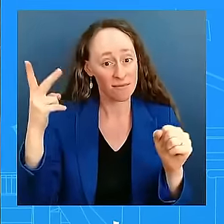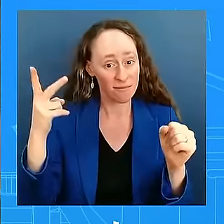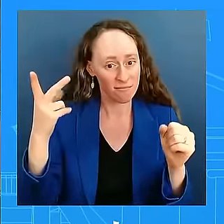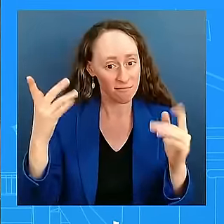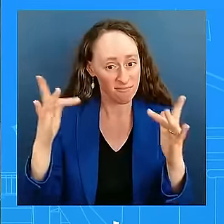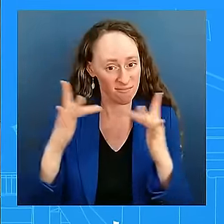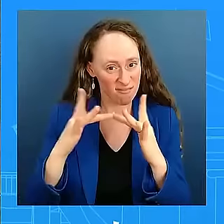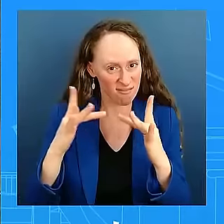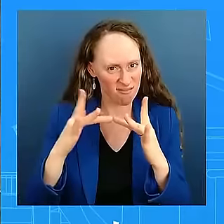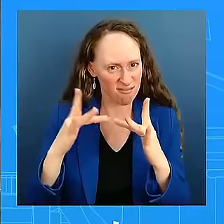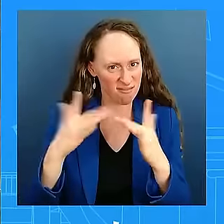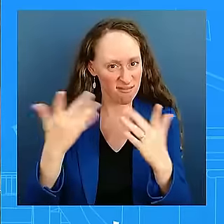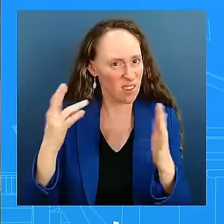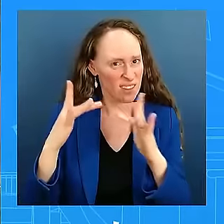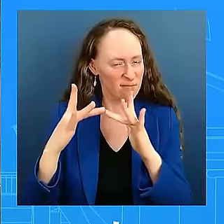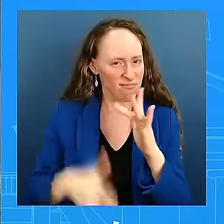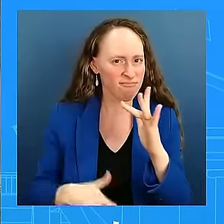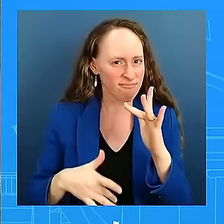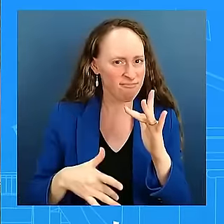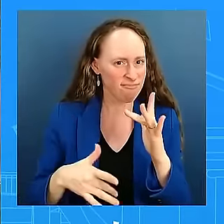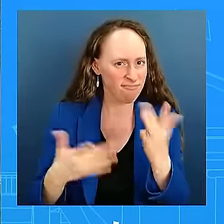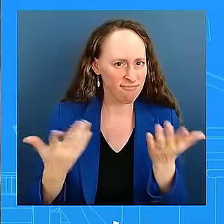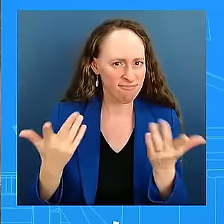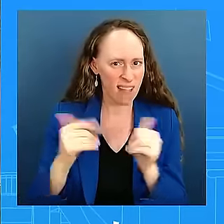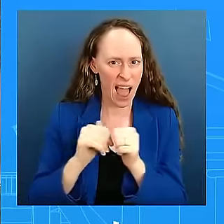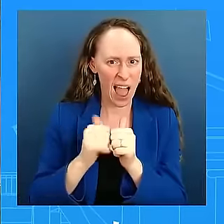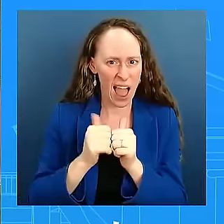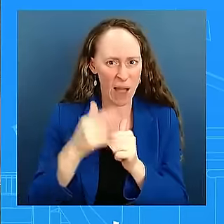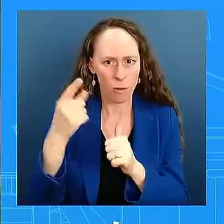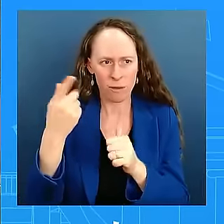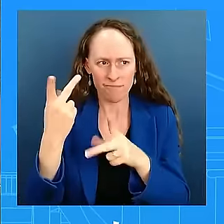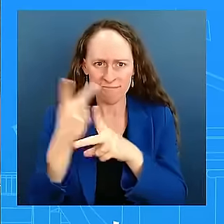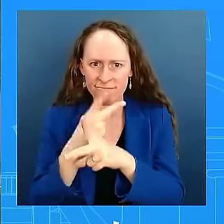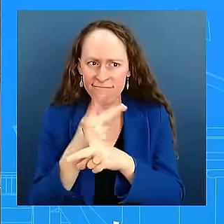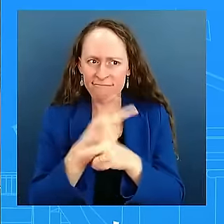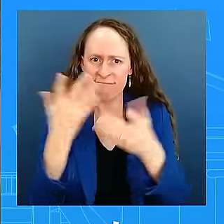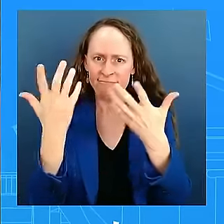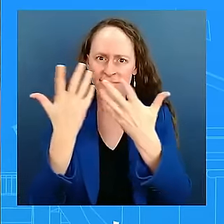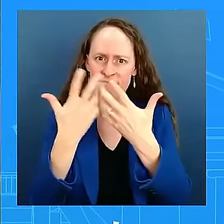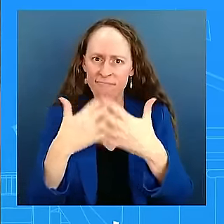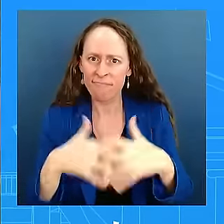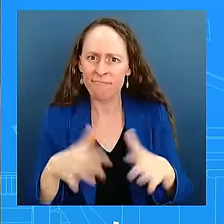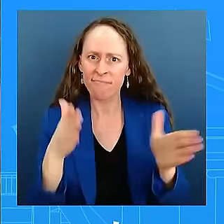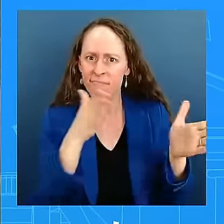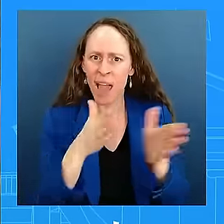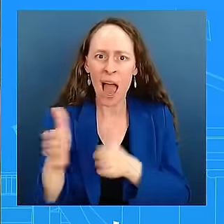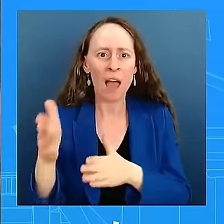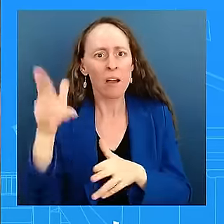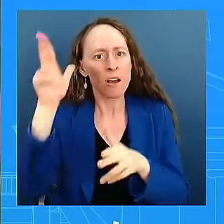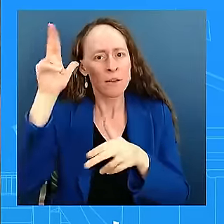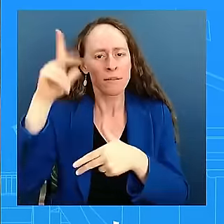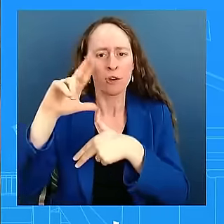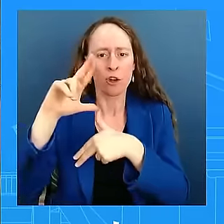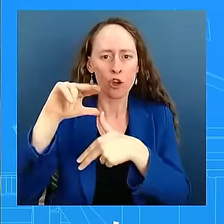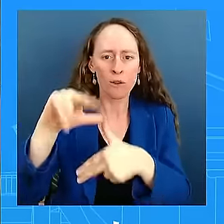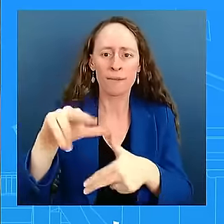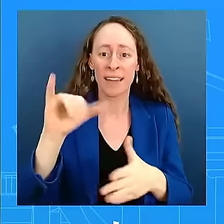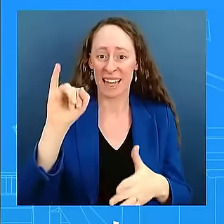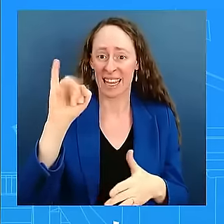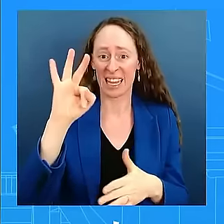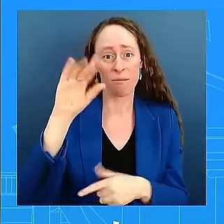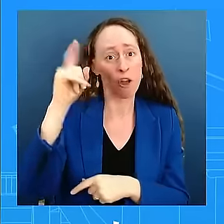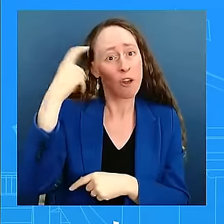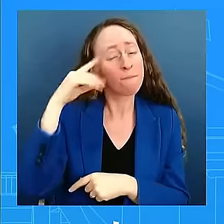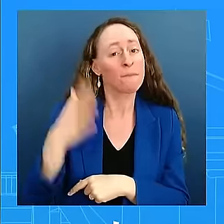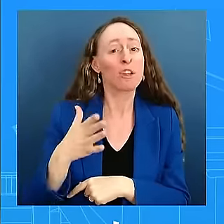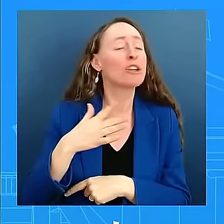to tropical weather that much more difficult if the Governor is not speaking to the Vice President or to the President? So here's